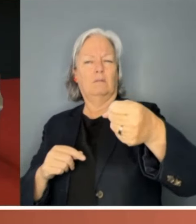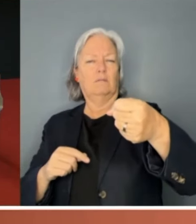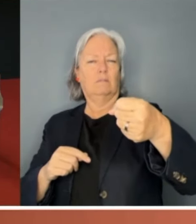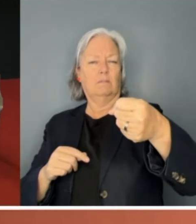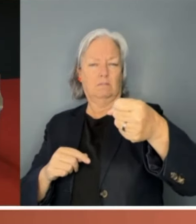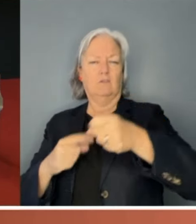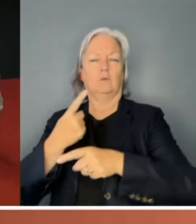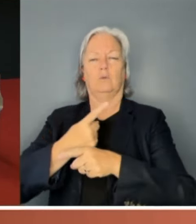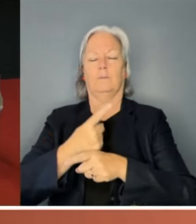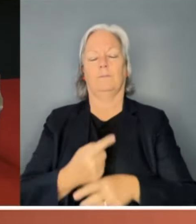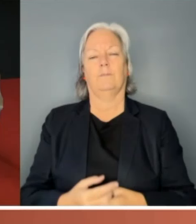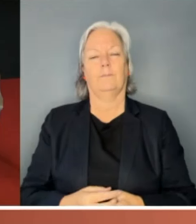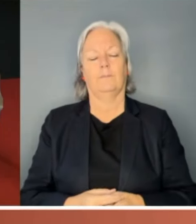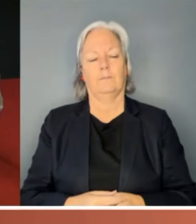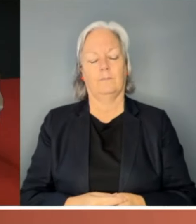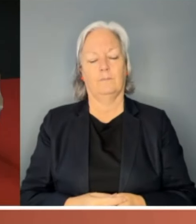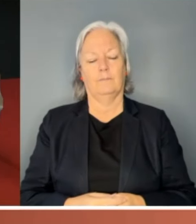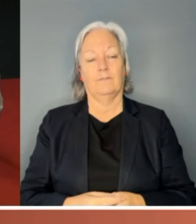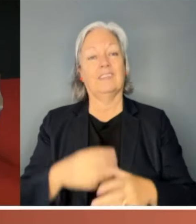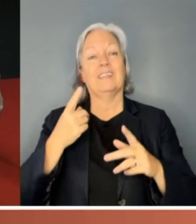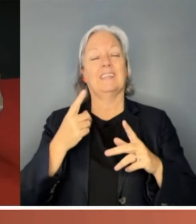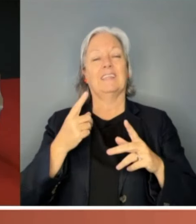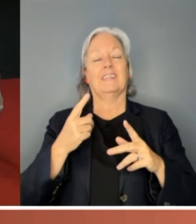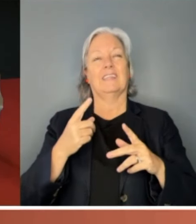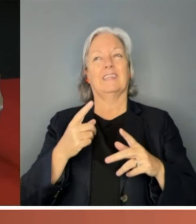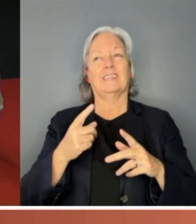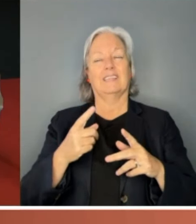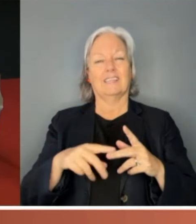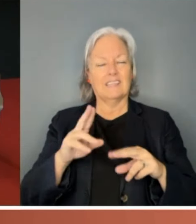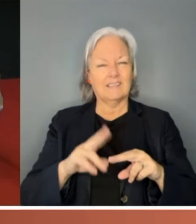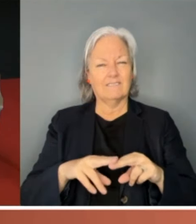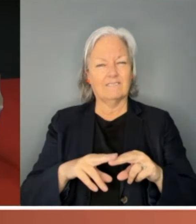I always say at this point, if you don't put your hands up, I will steal the first question.